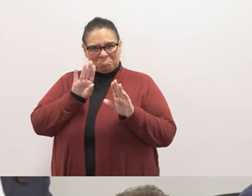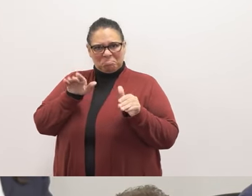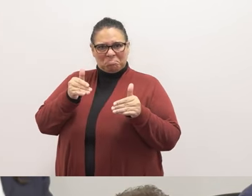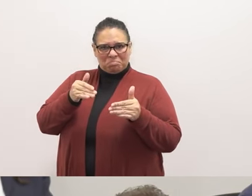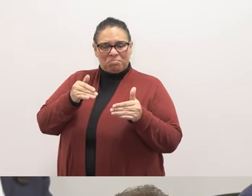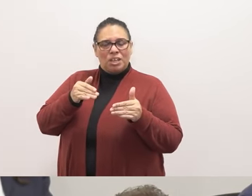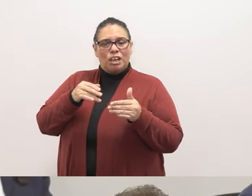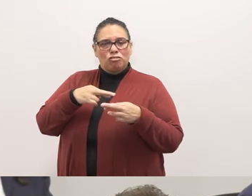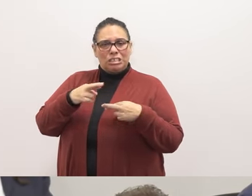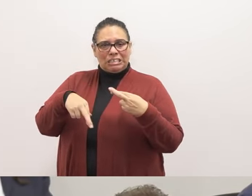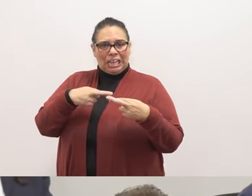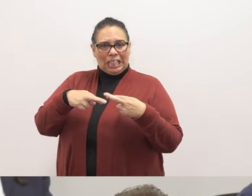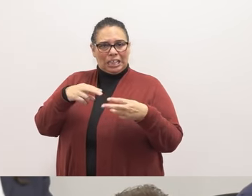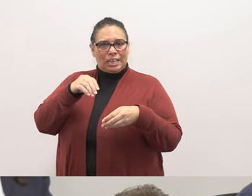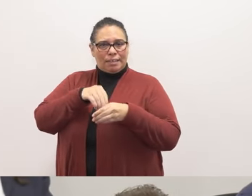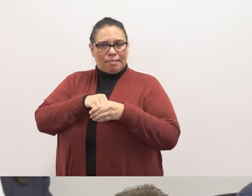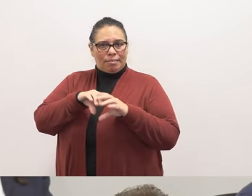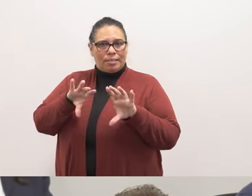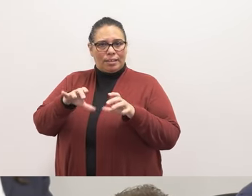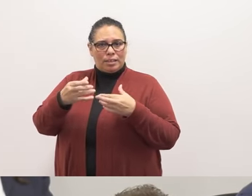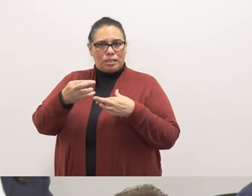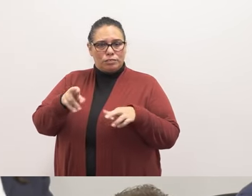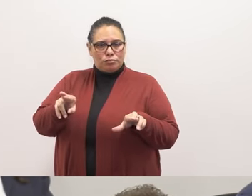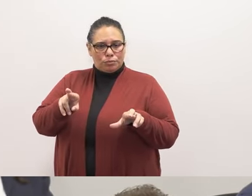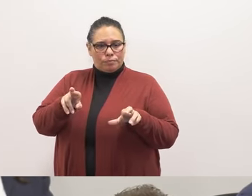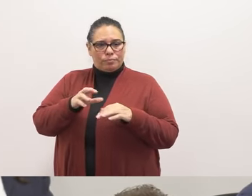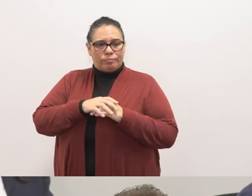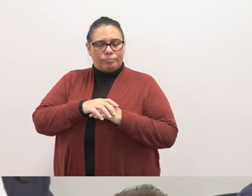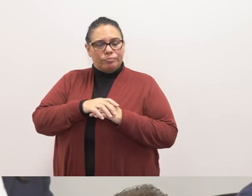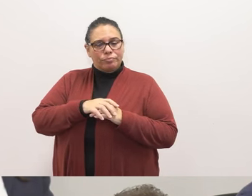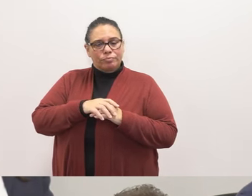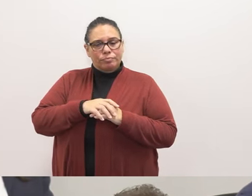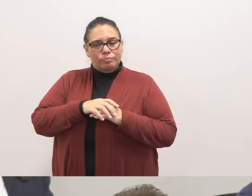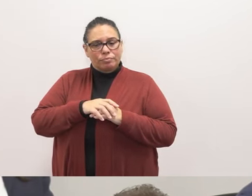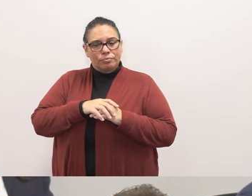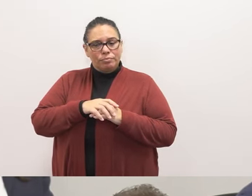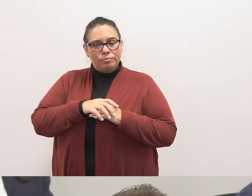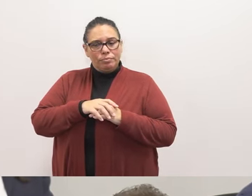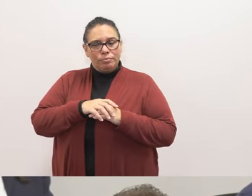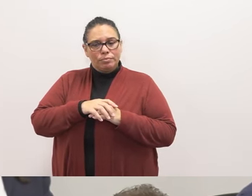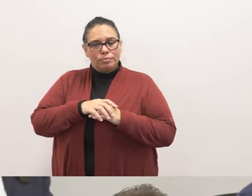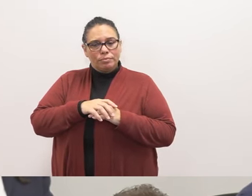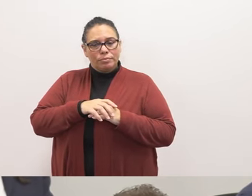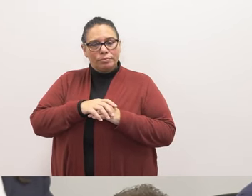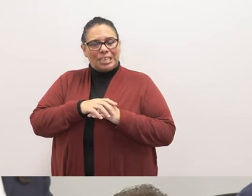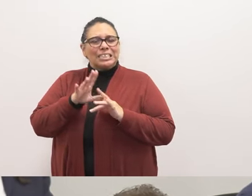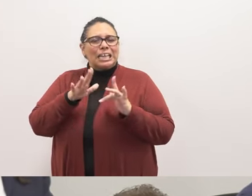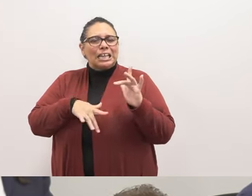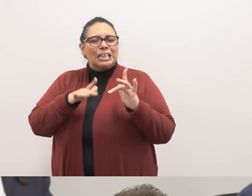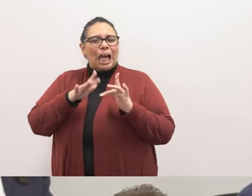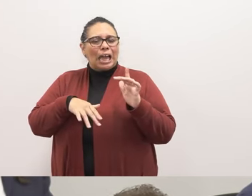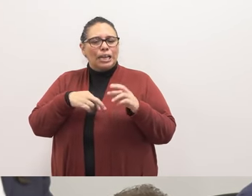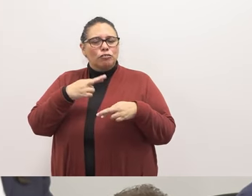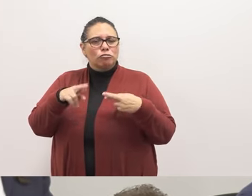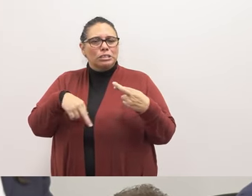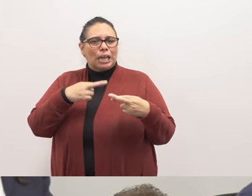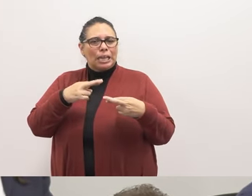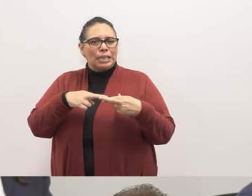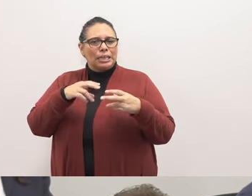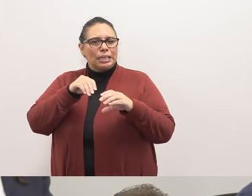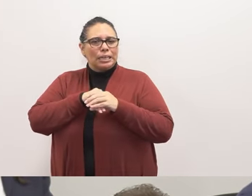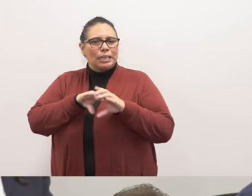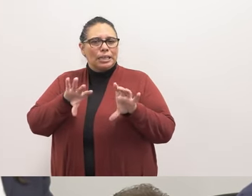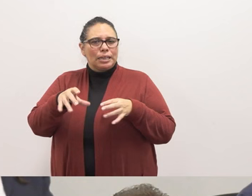classrooms, there have been, there's been a lack of recycling in classrooms